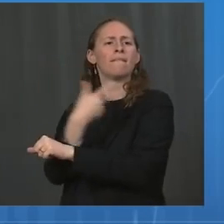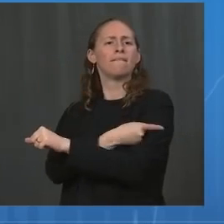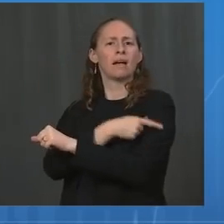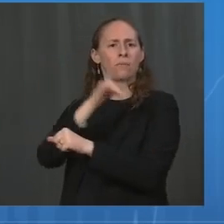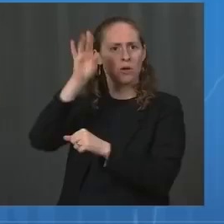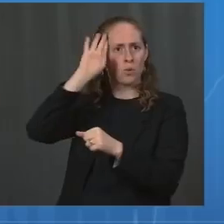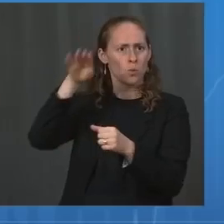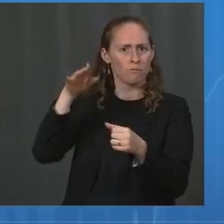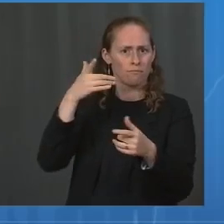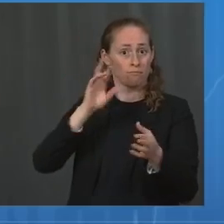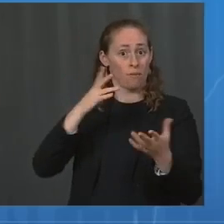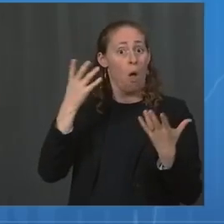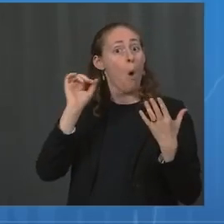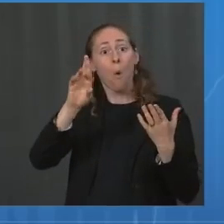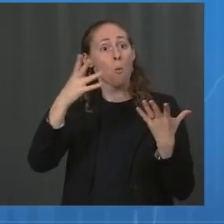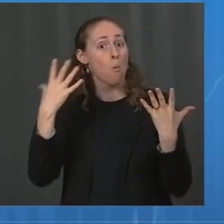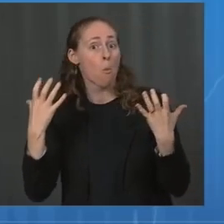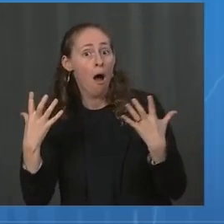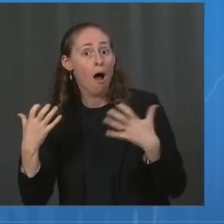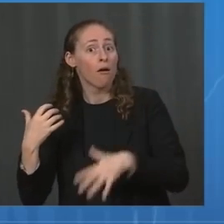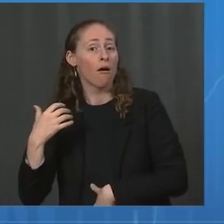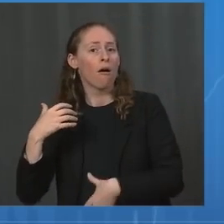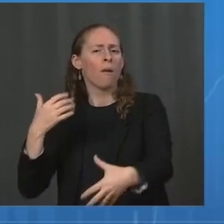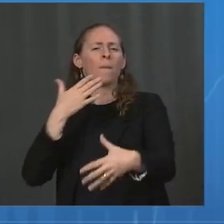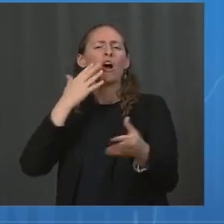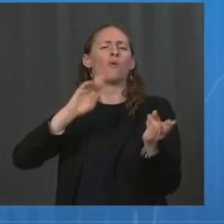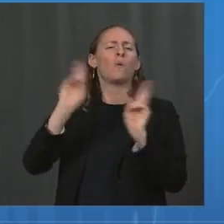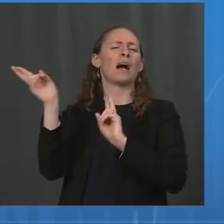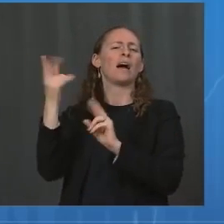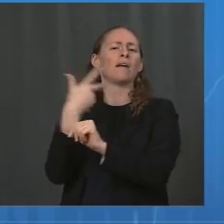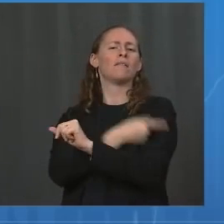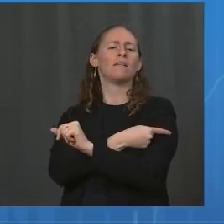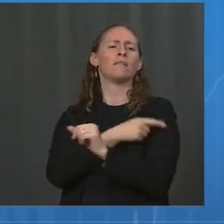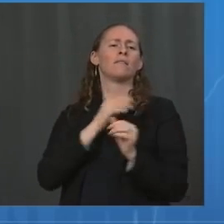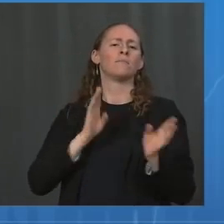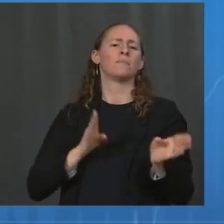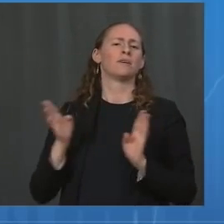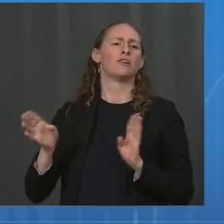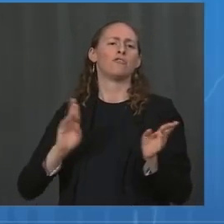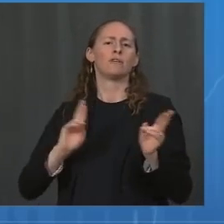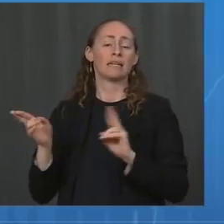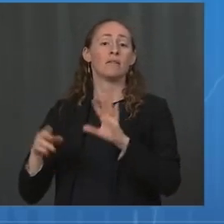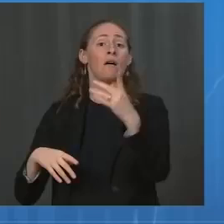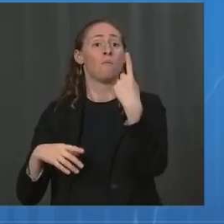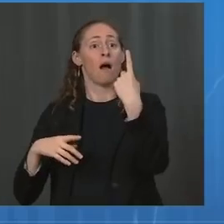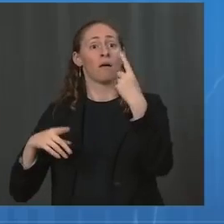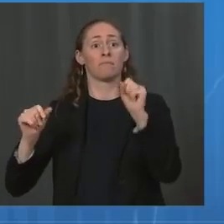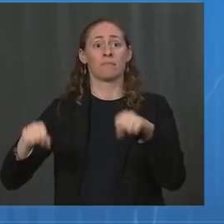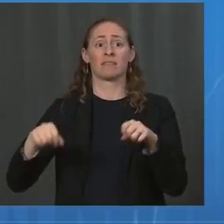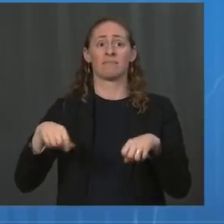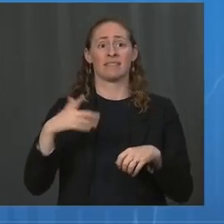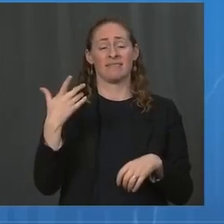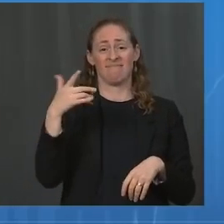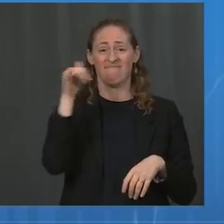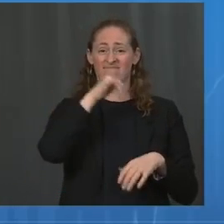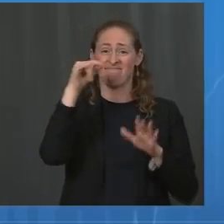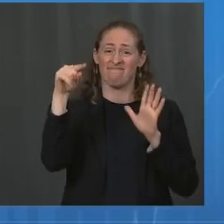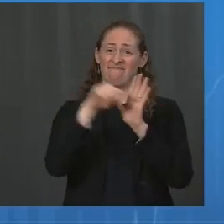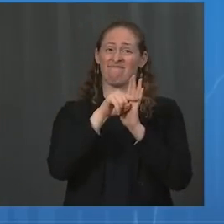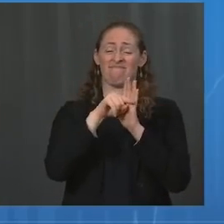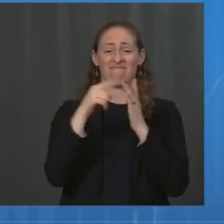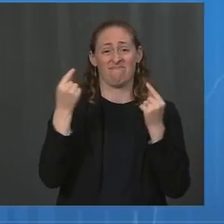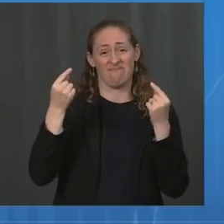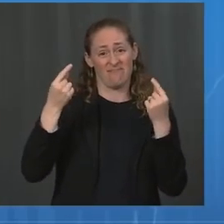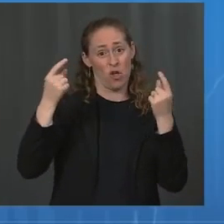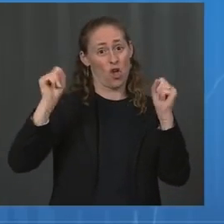Let's look at these adverse events that I mentioned a moment ago. From this CDC MMWR from